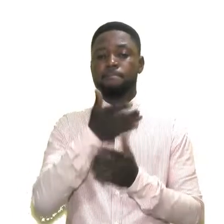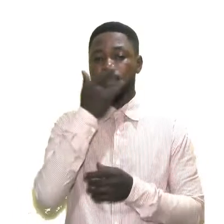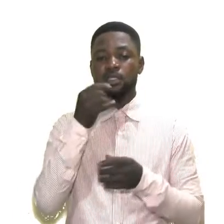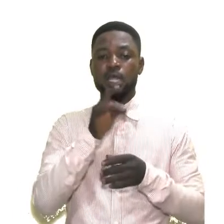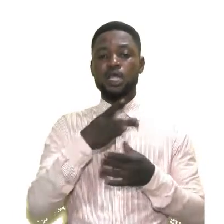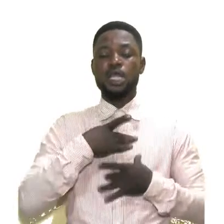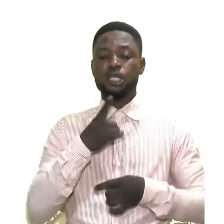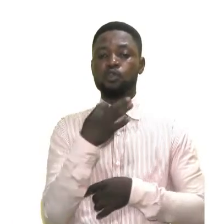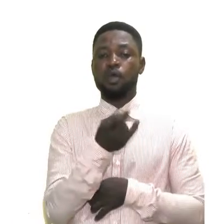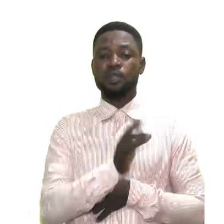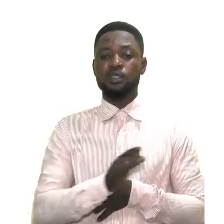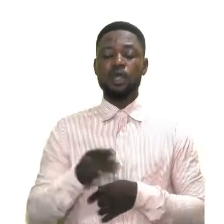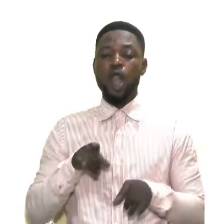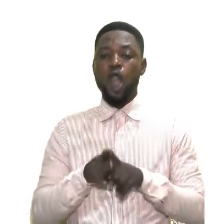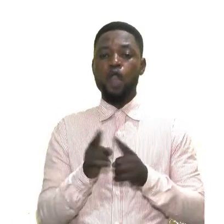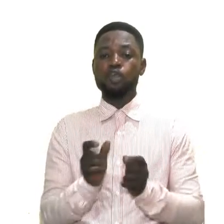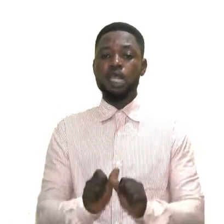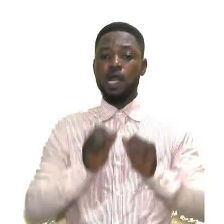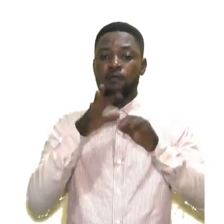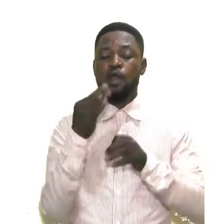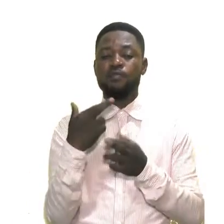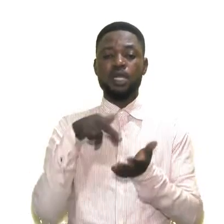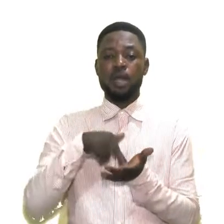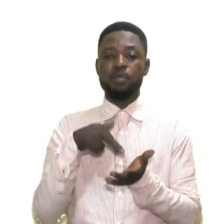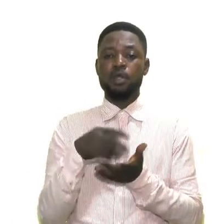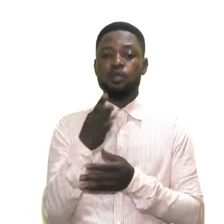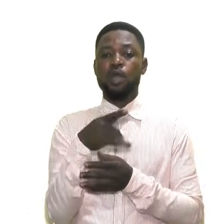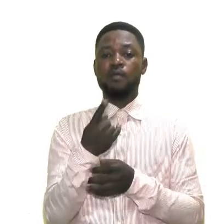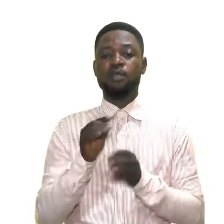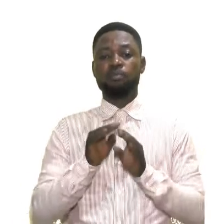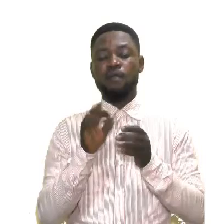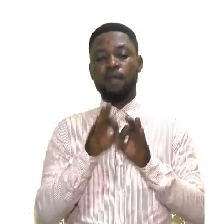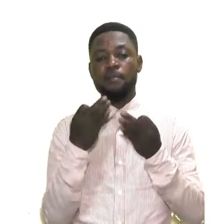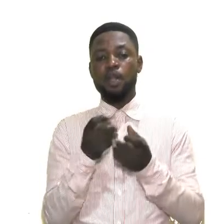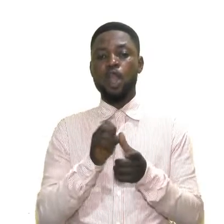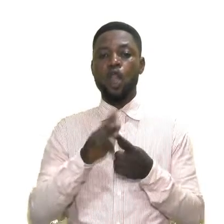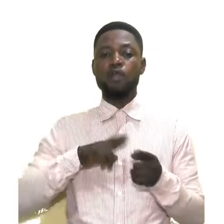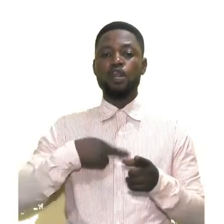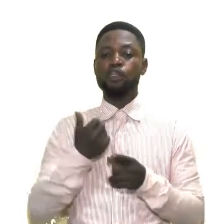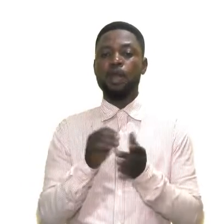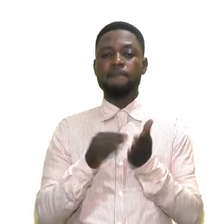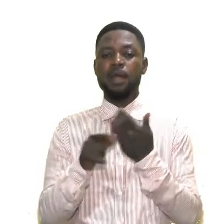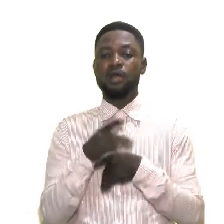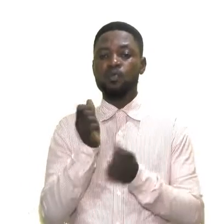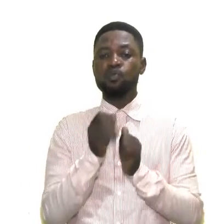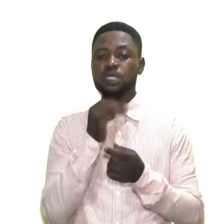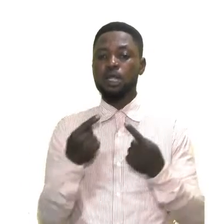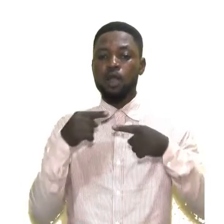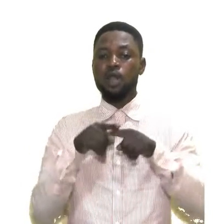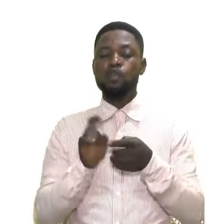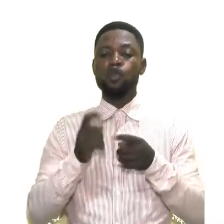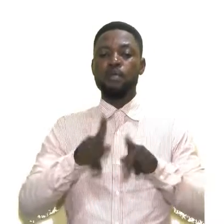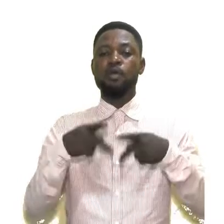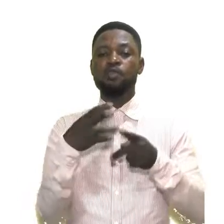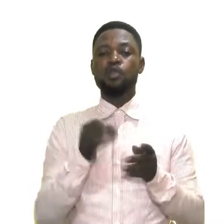best interest of the child is often sacrificed for the reputation of adults, the community, the family, or the religious background, which is contrary